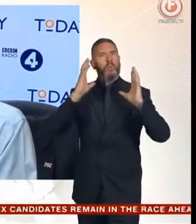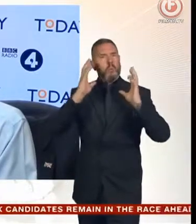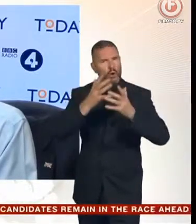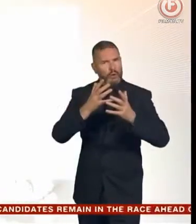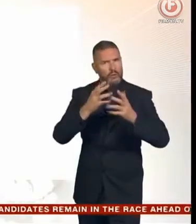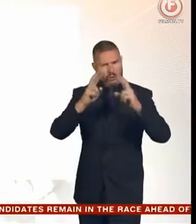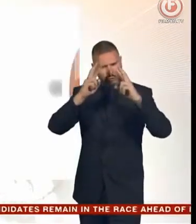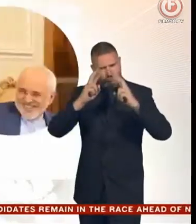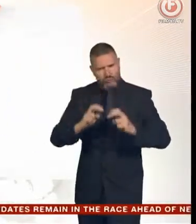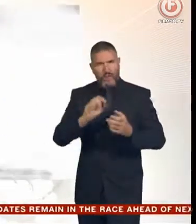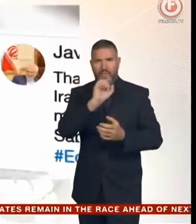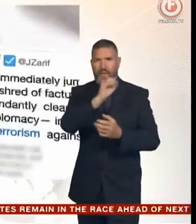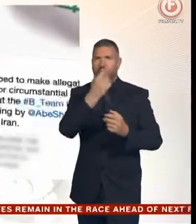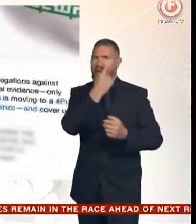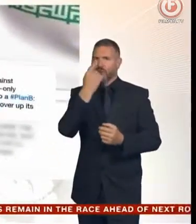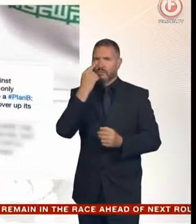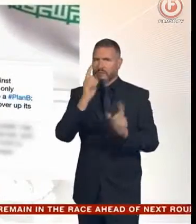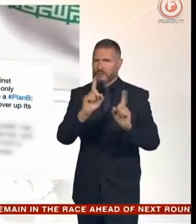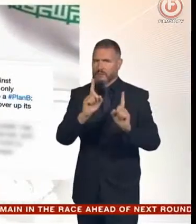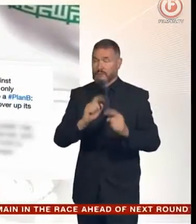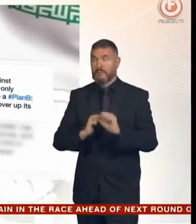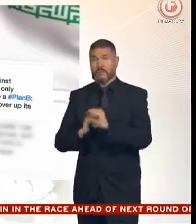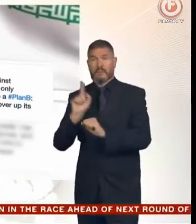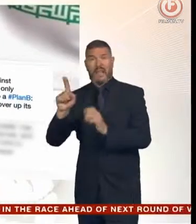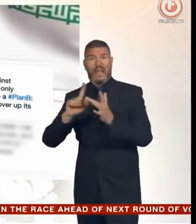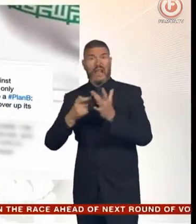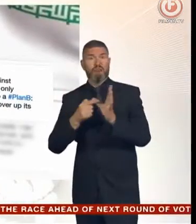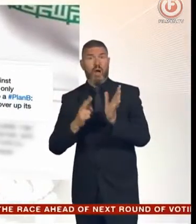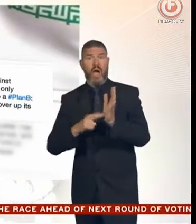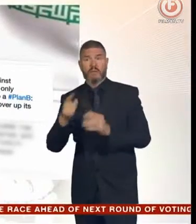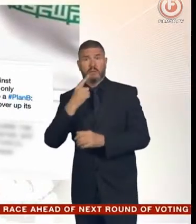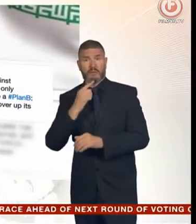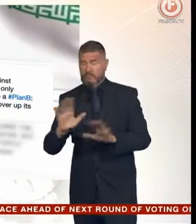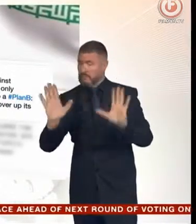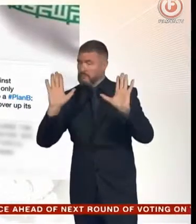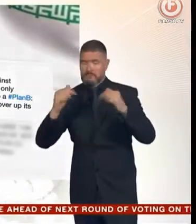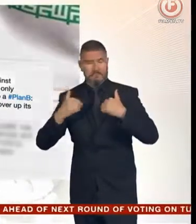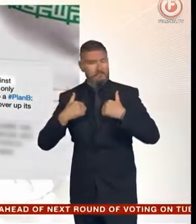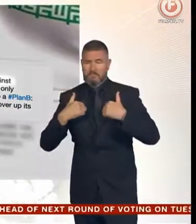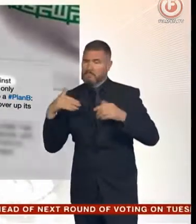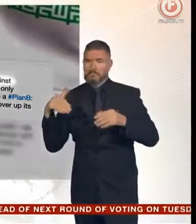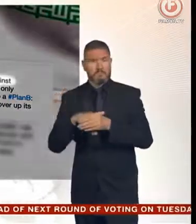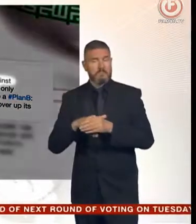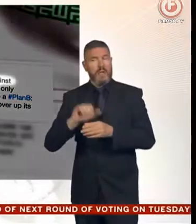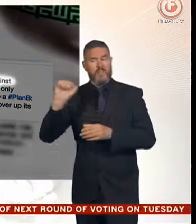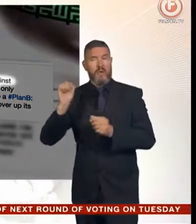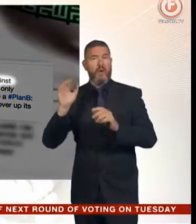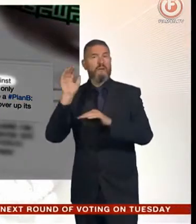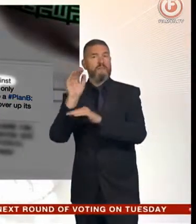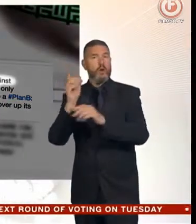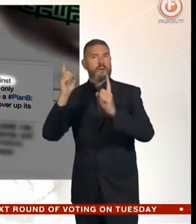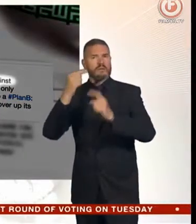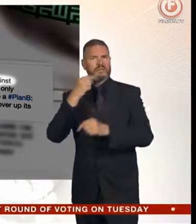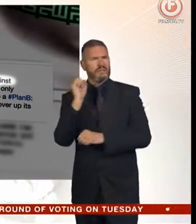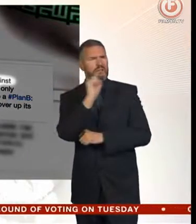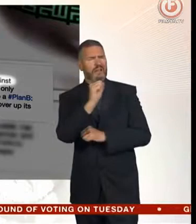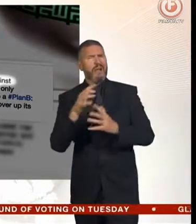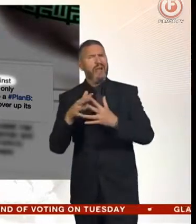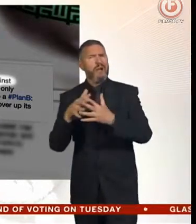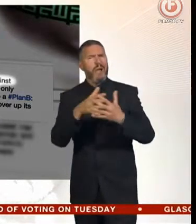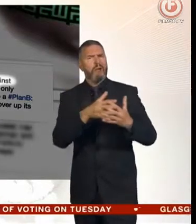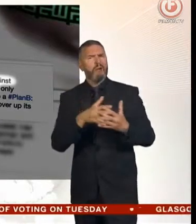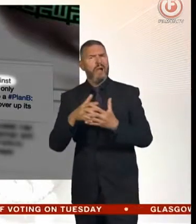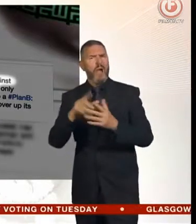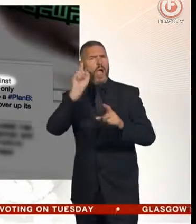situation in Iran. Iran still denying it. This morning in a tweet, their foreign minister accused the U.S. of jumping